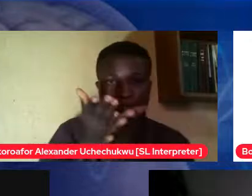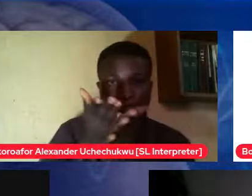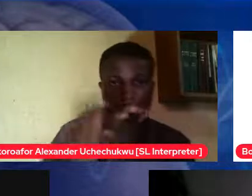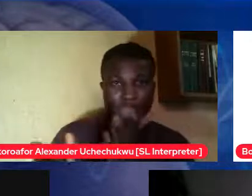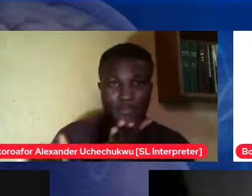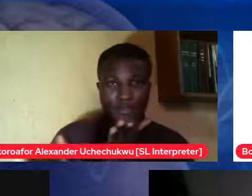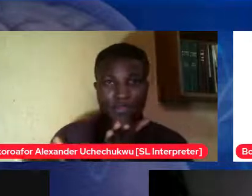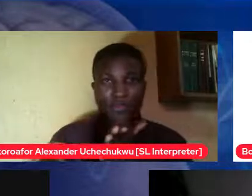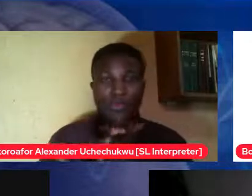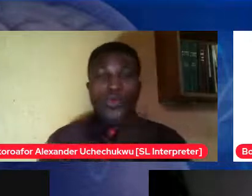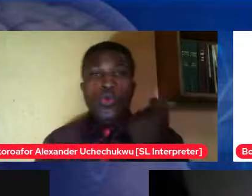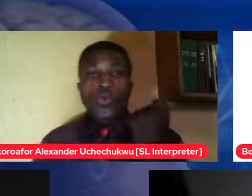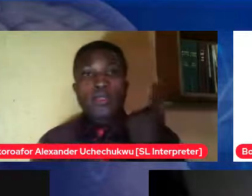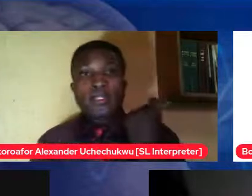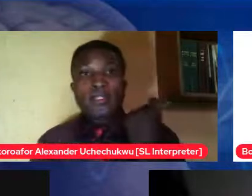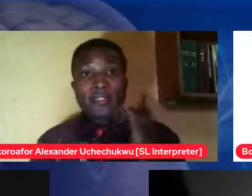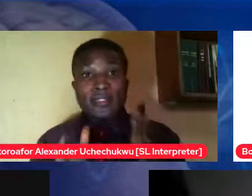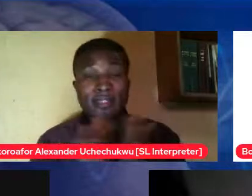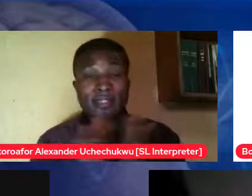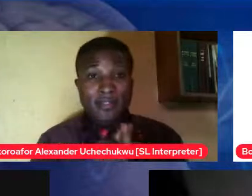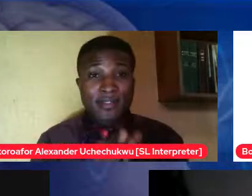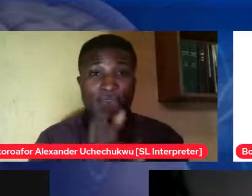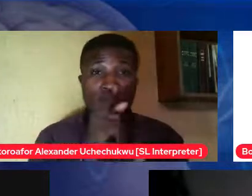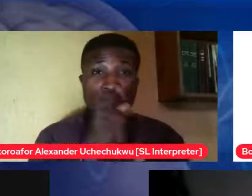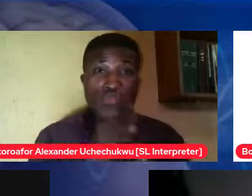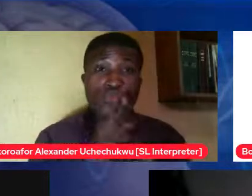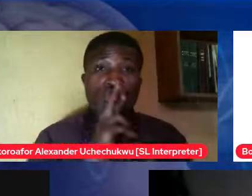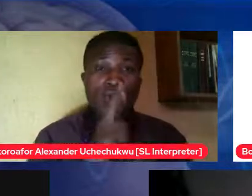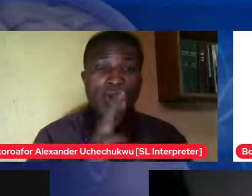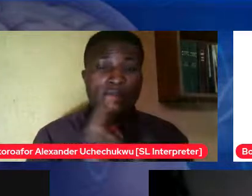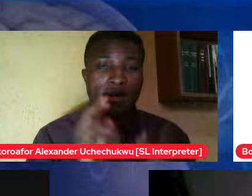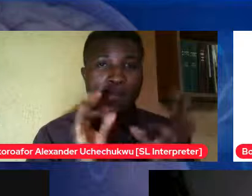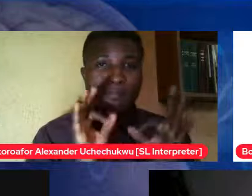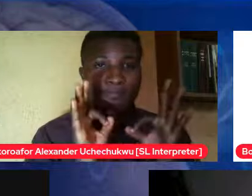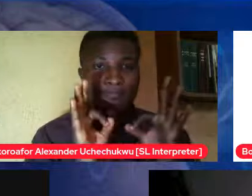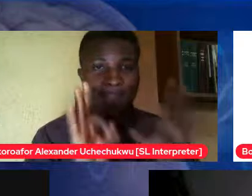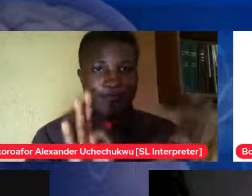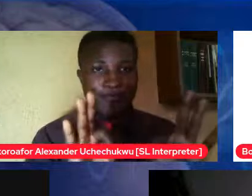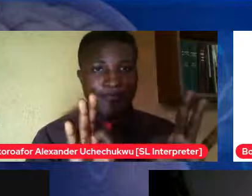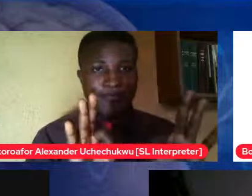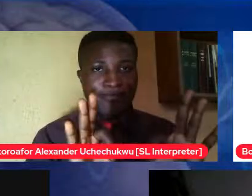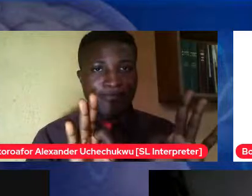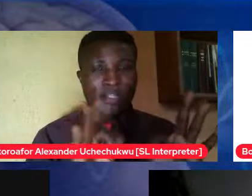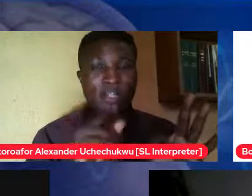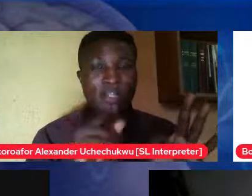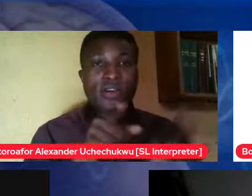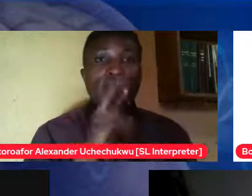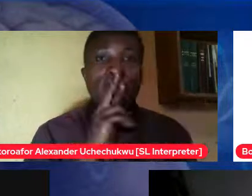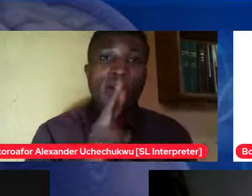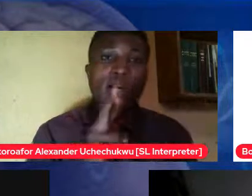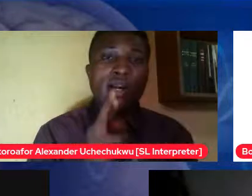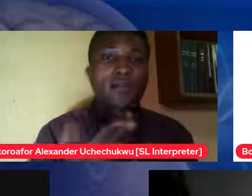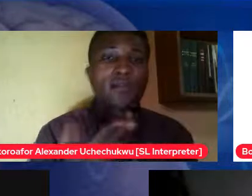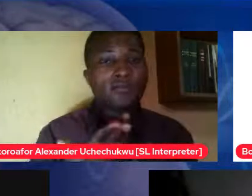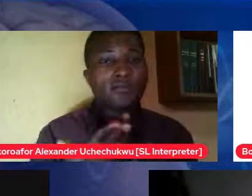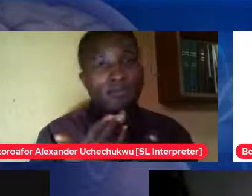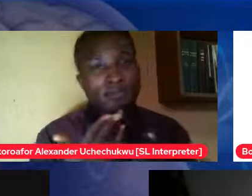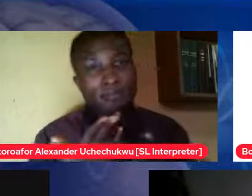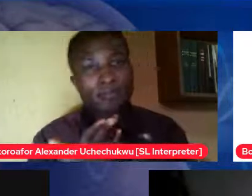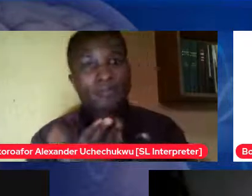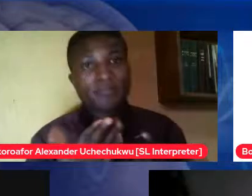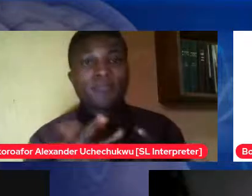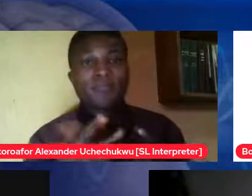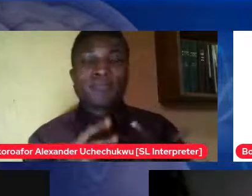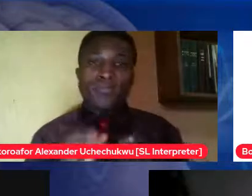there's nothing wrong with you the person has an issue with themselves that's why they are rejecting you because sometimes when people